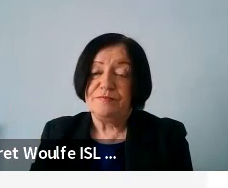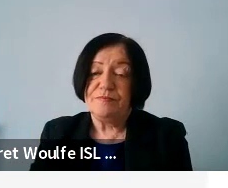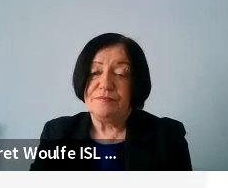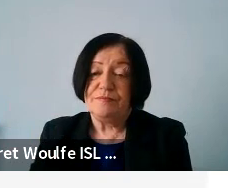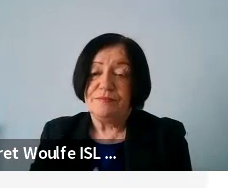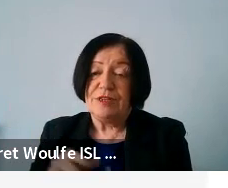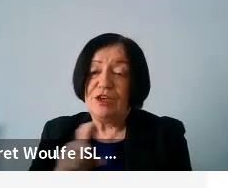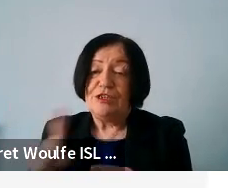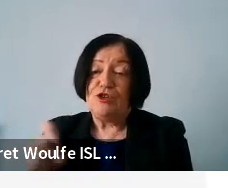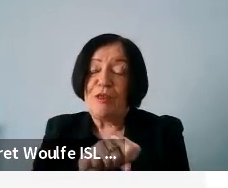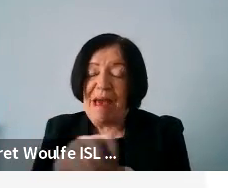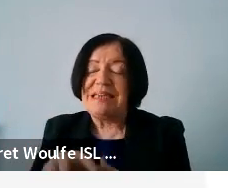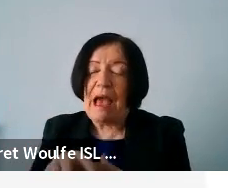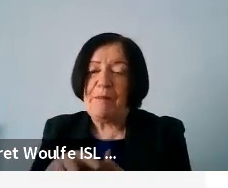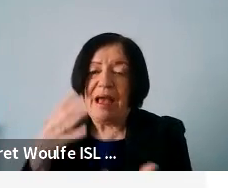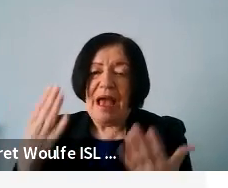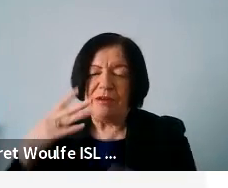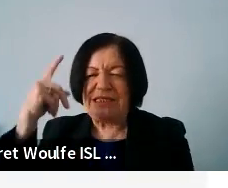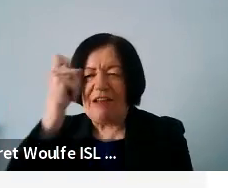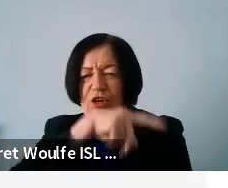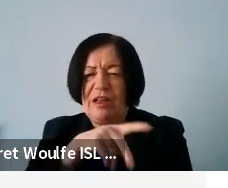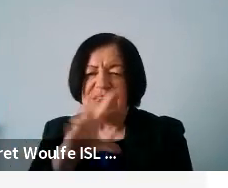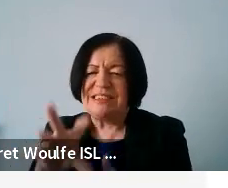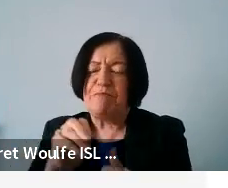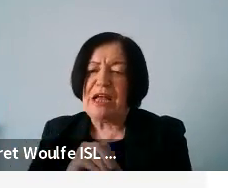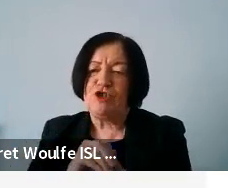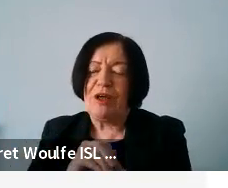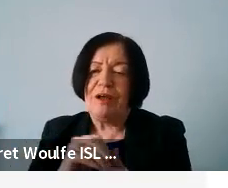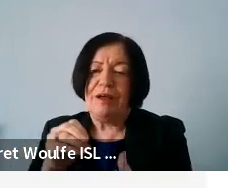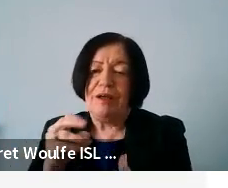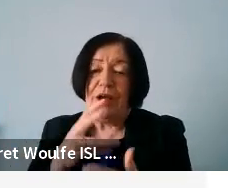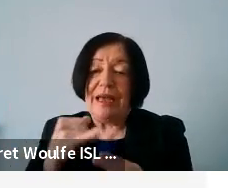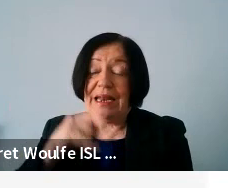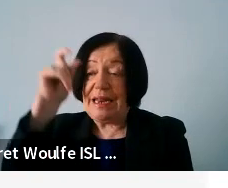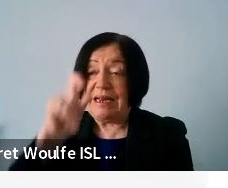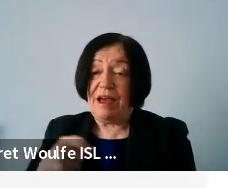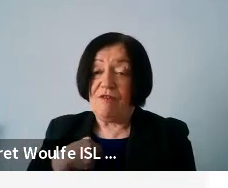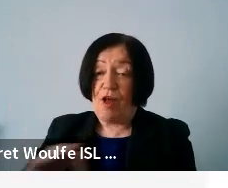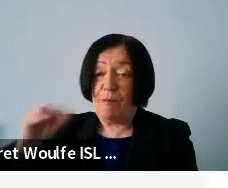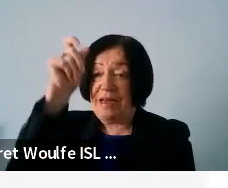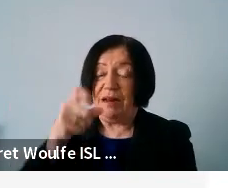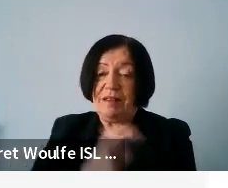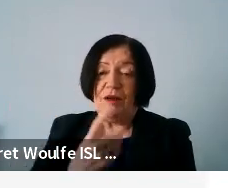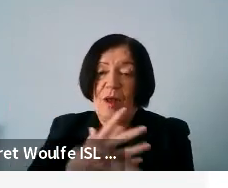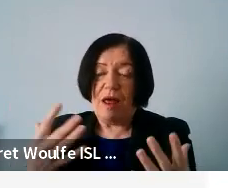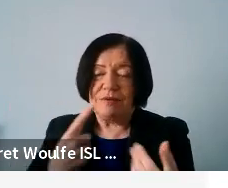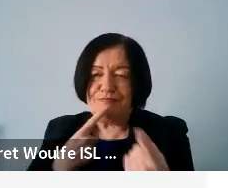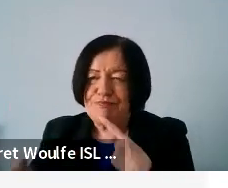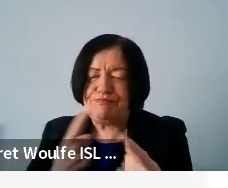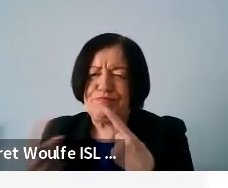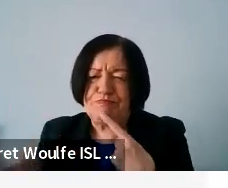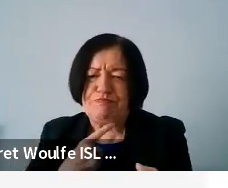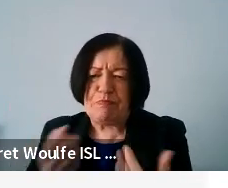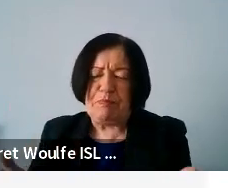During the pandemic, how difficult, especially when, well, in Italy, I'm from Italy. there were a lot of debates about this